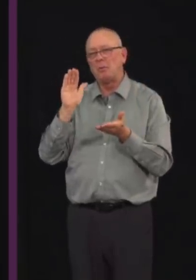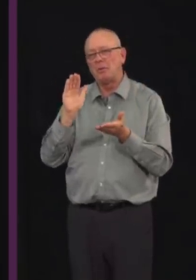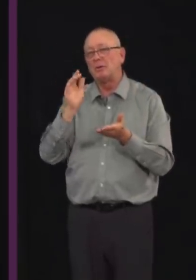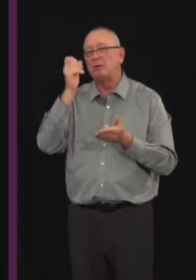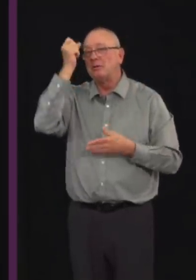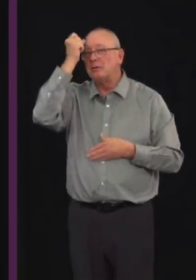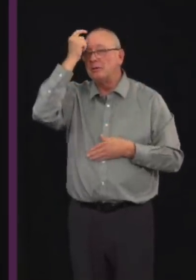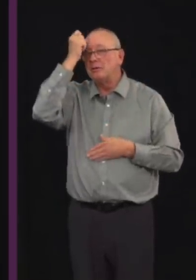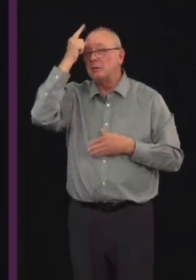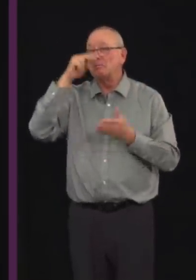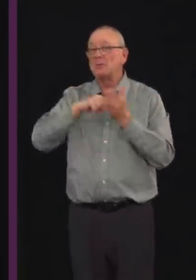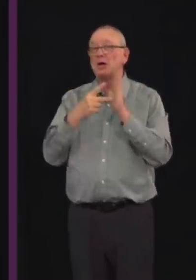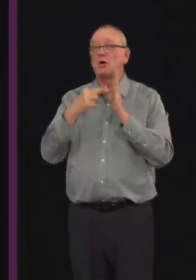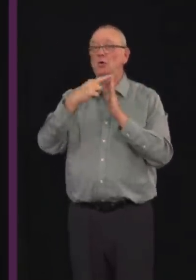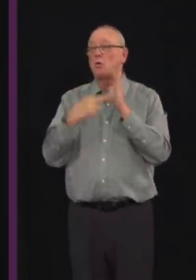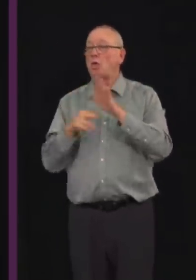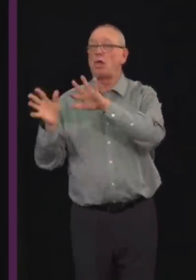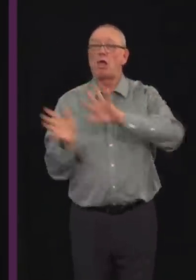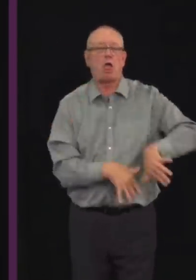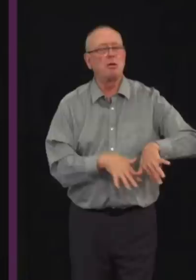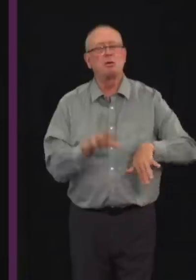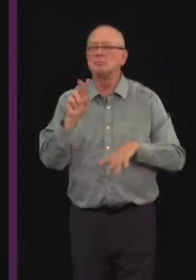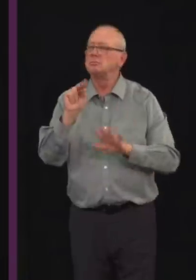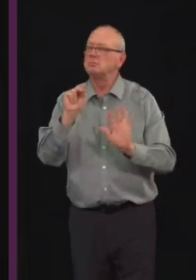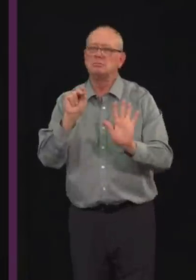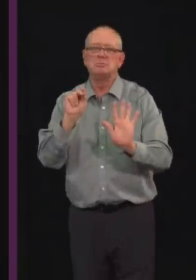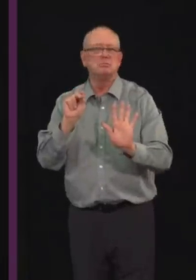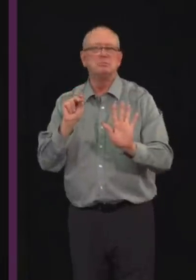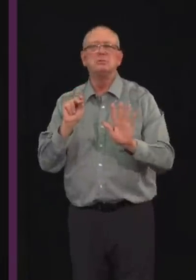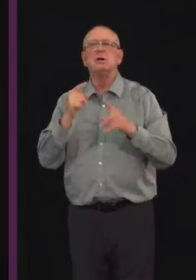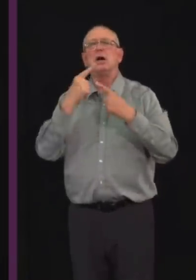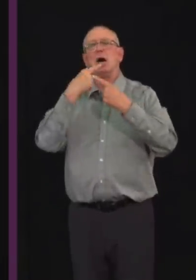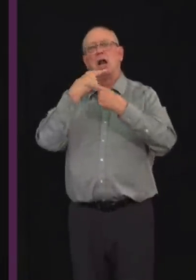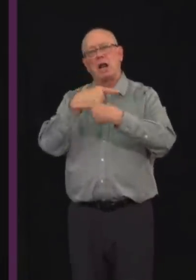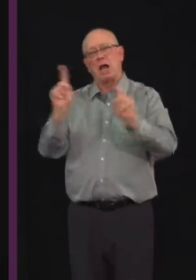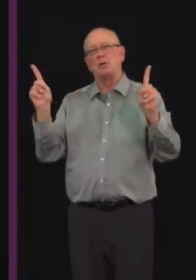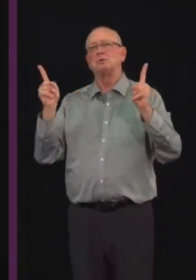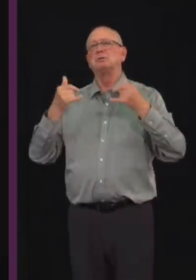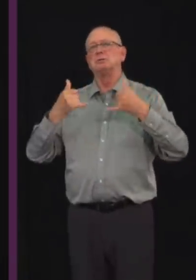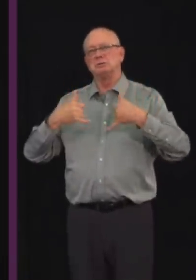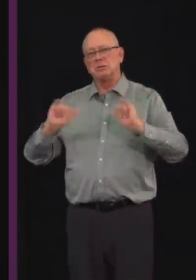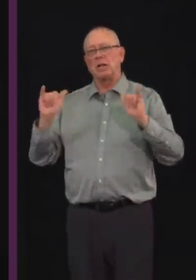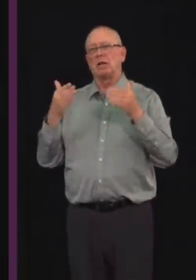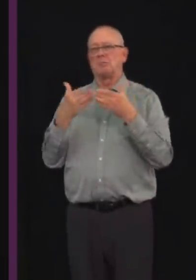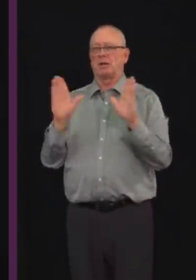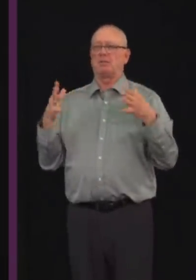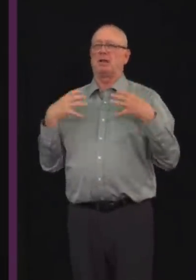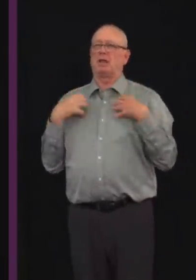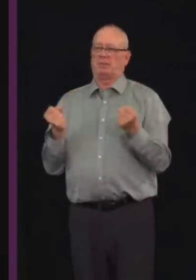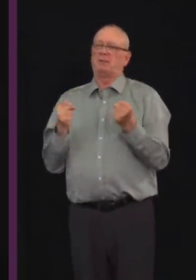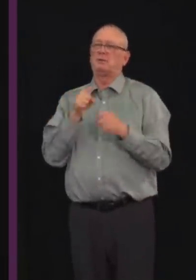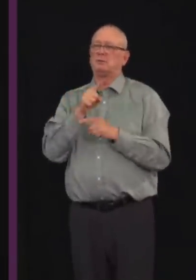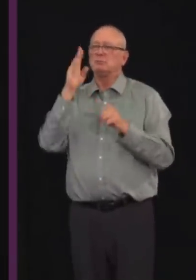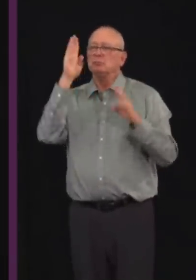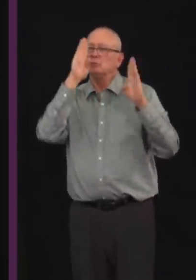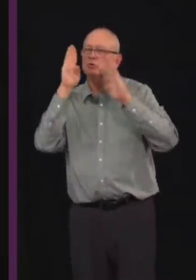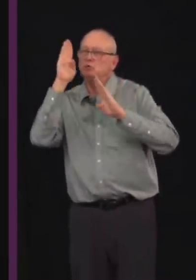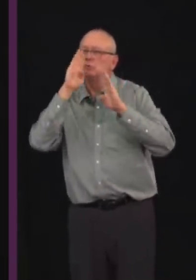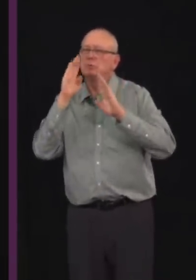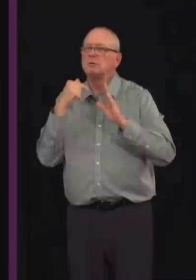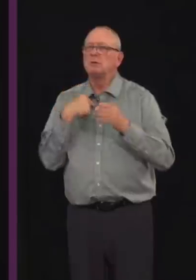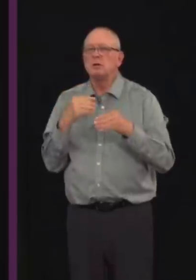declaration. And her orders need to continue so that we can provide Albertans with the guidance they need to stay safe.